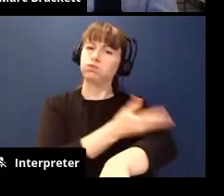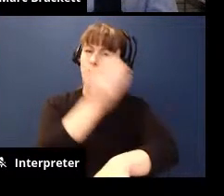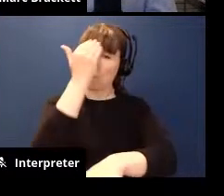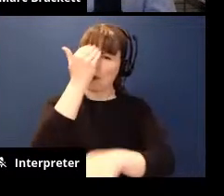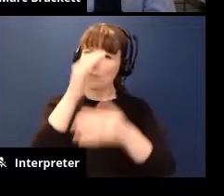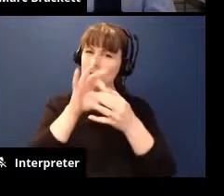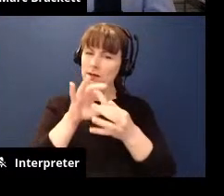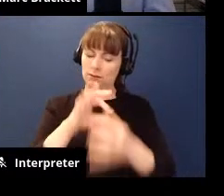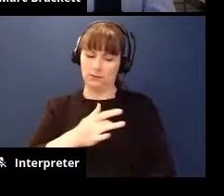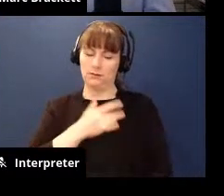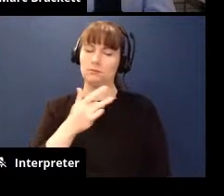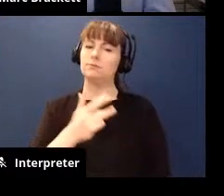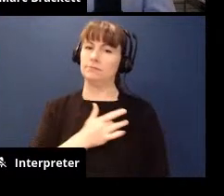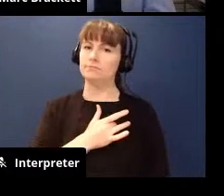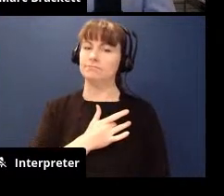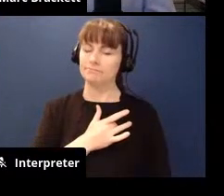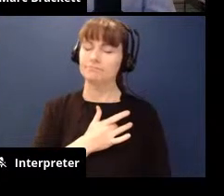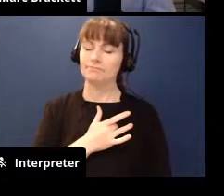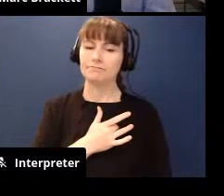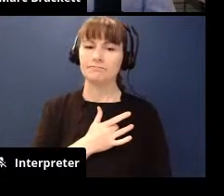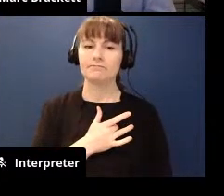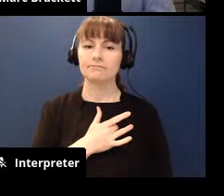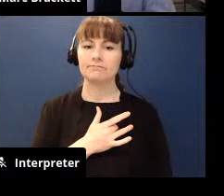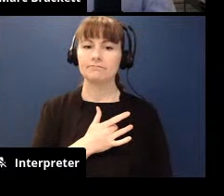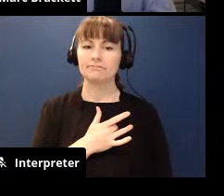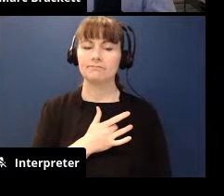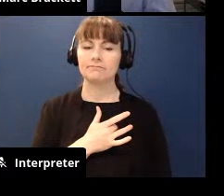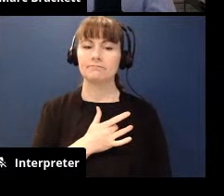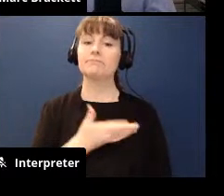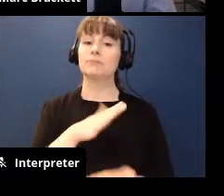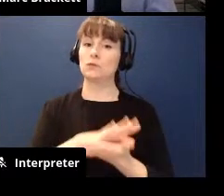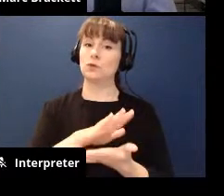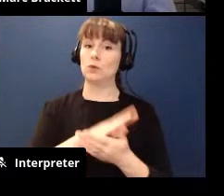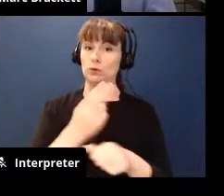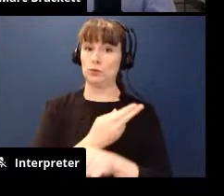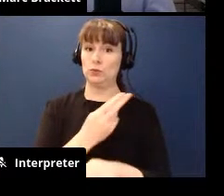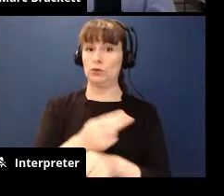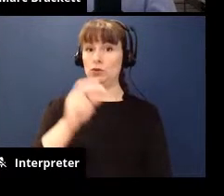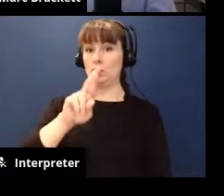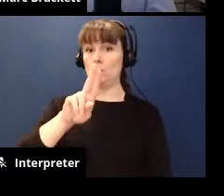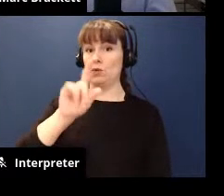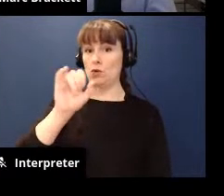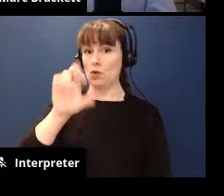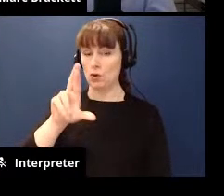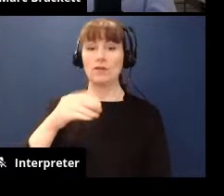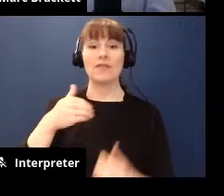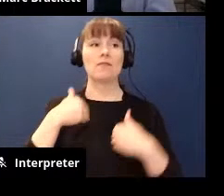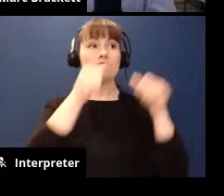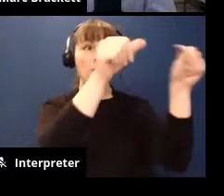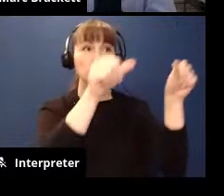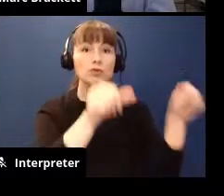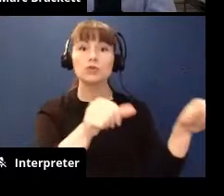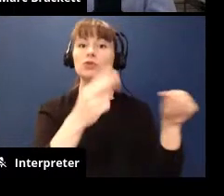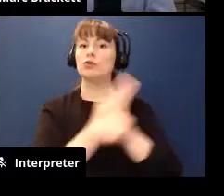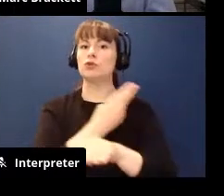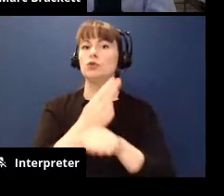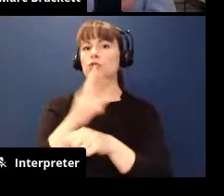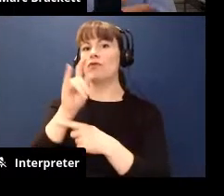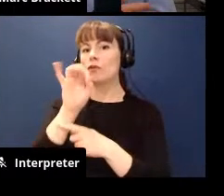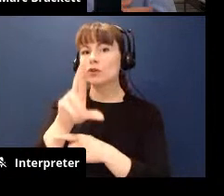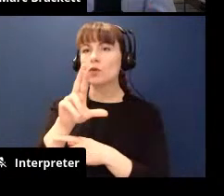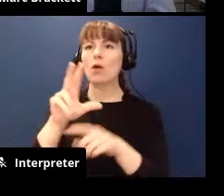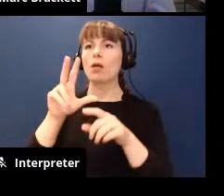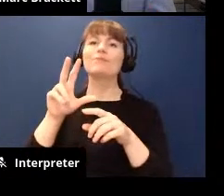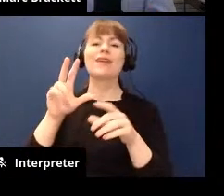feelings so the schools that use ruler have posters they use virtual you know they use google